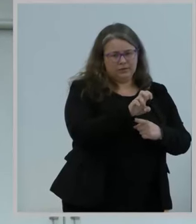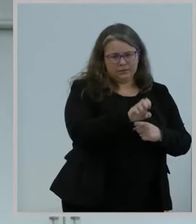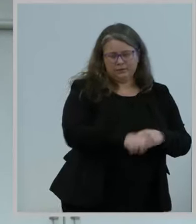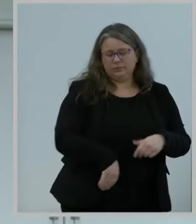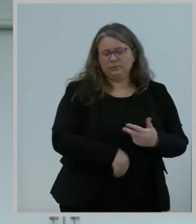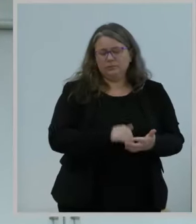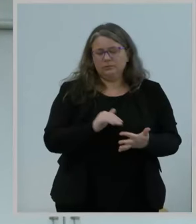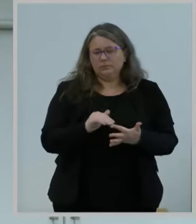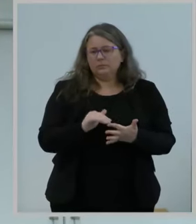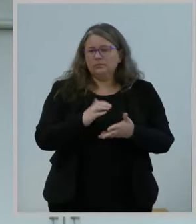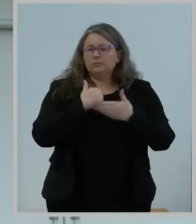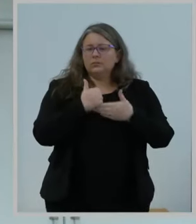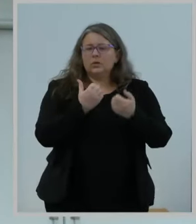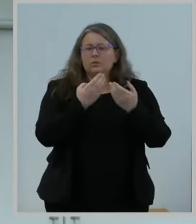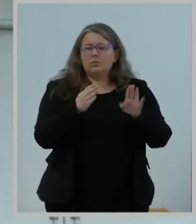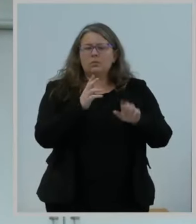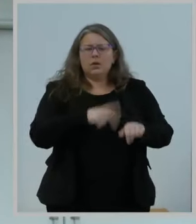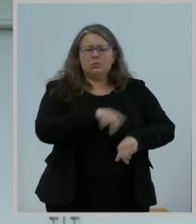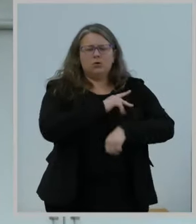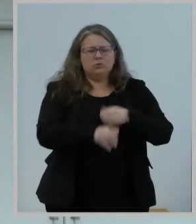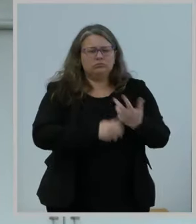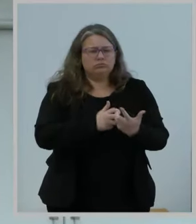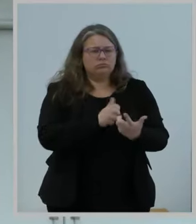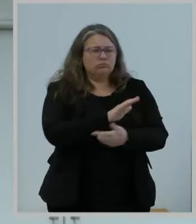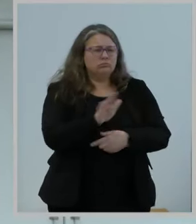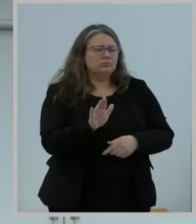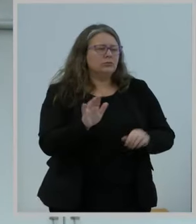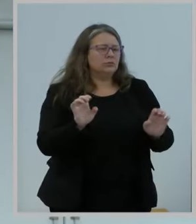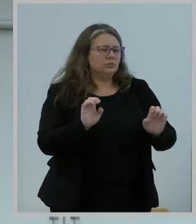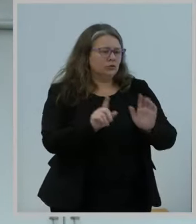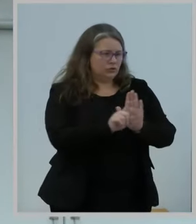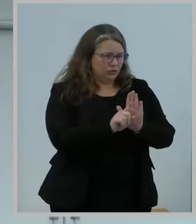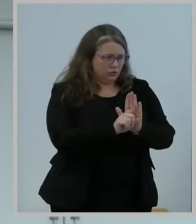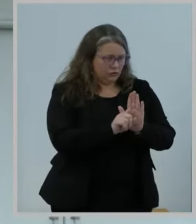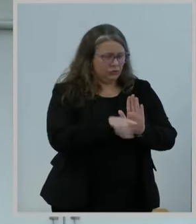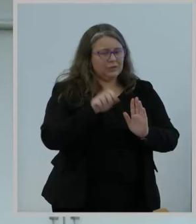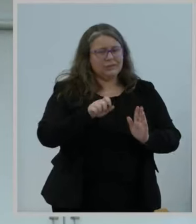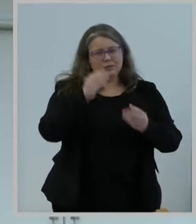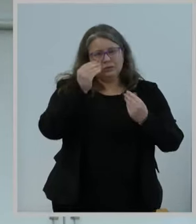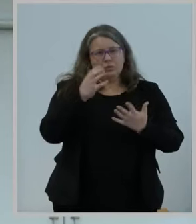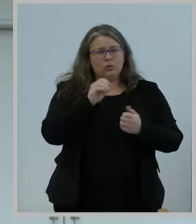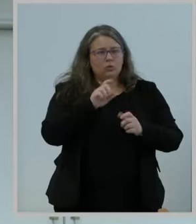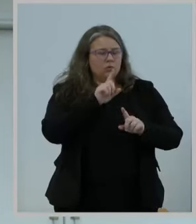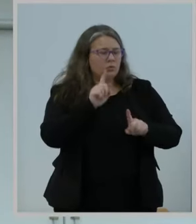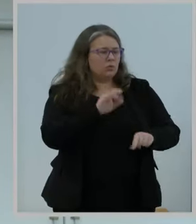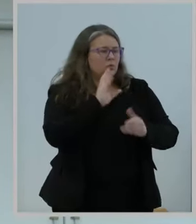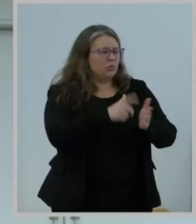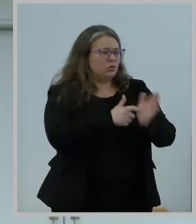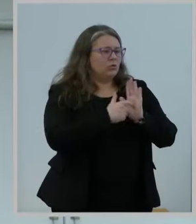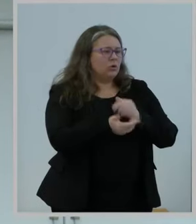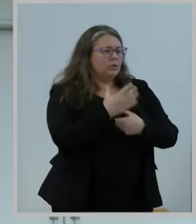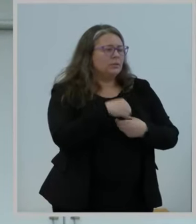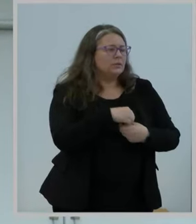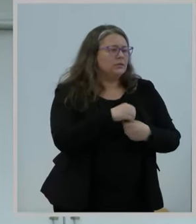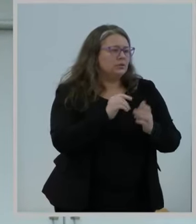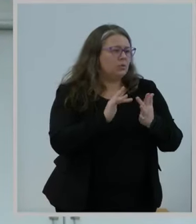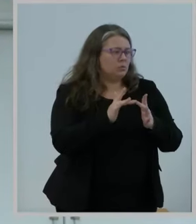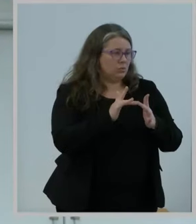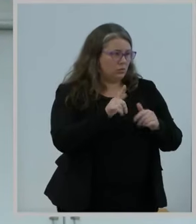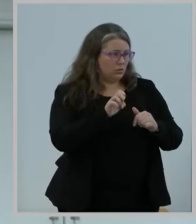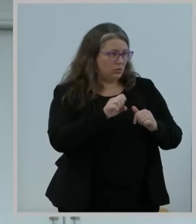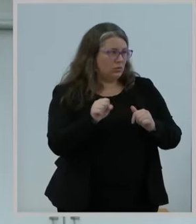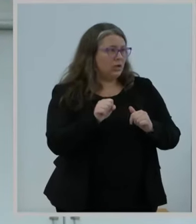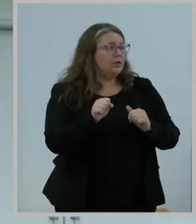personalize emergency alerts, the report in order requires participating wireless providers to support the inclusion of location-aware maps in WIA